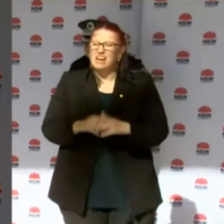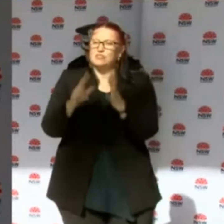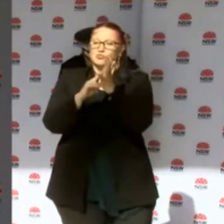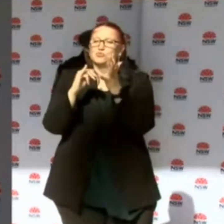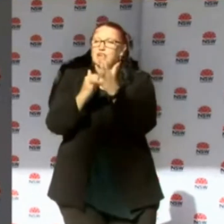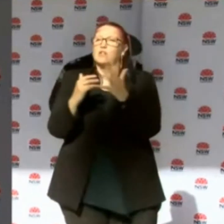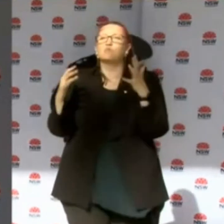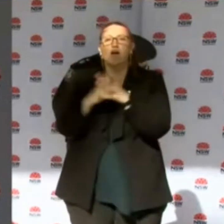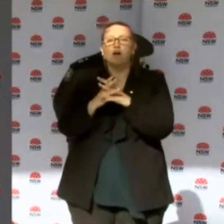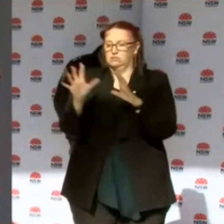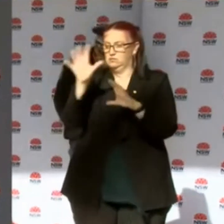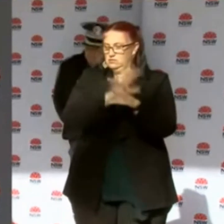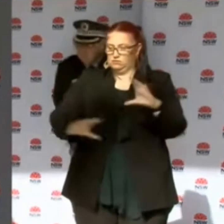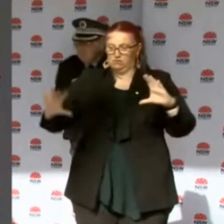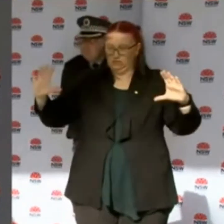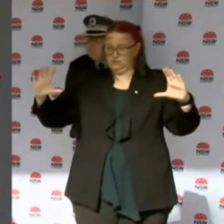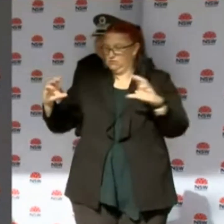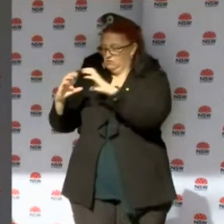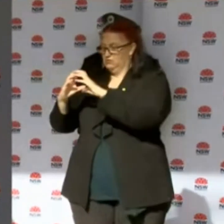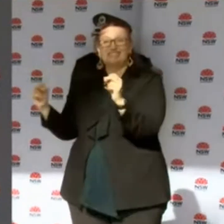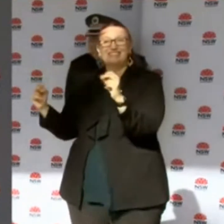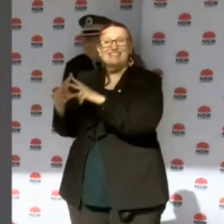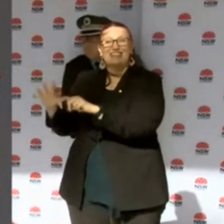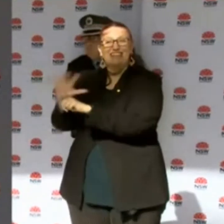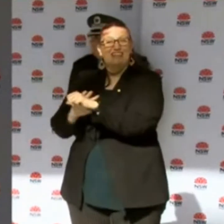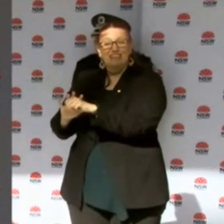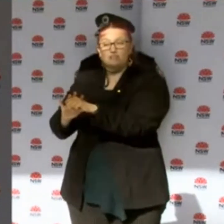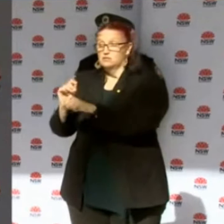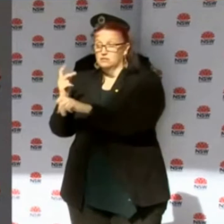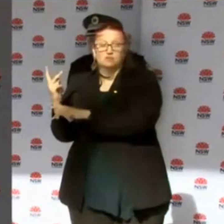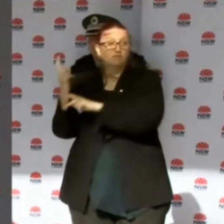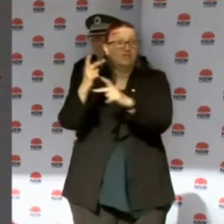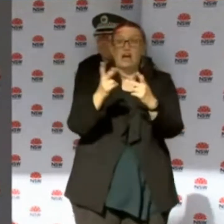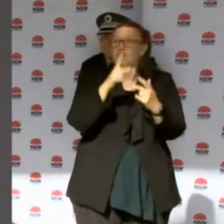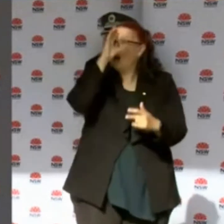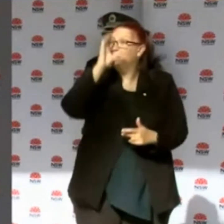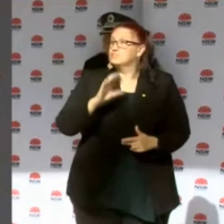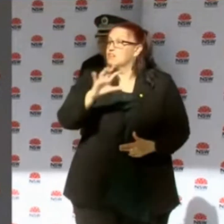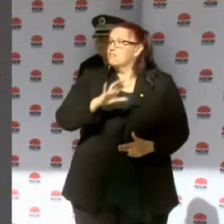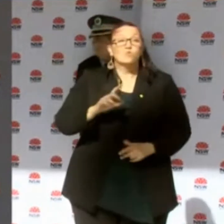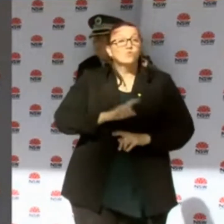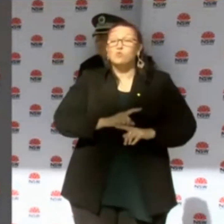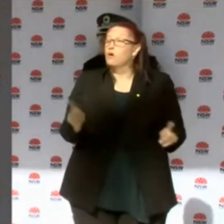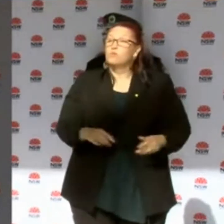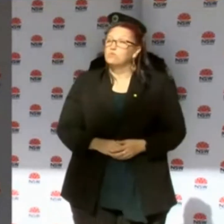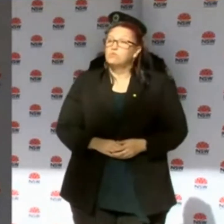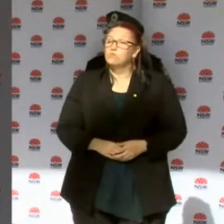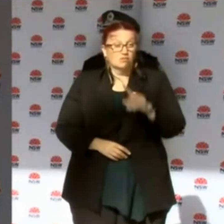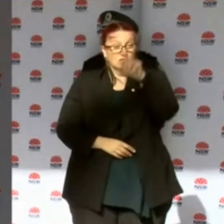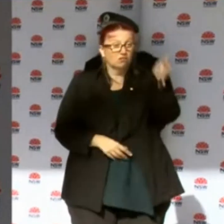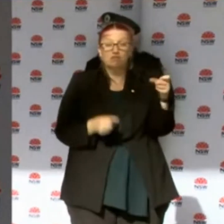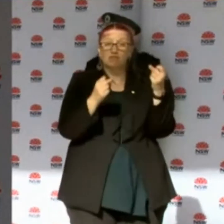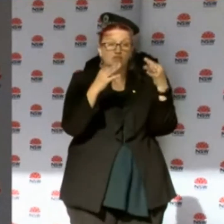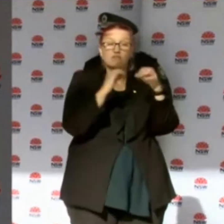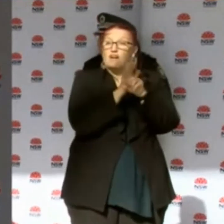Sydney who have asked you not to do so. We do not want this virus in the regions. We do not want it in areas which currently don't have the virus. That goes without